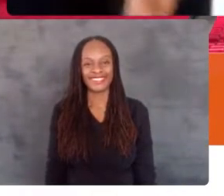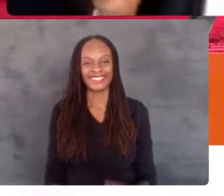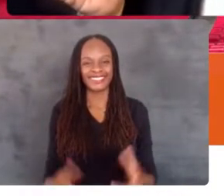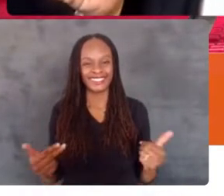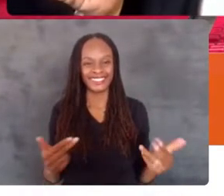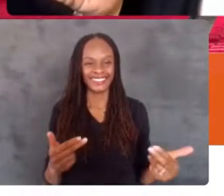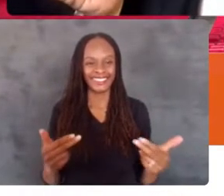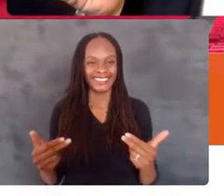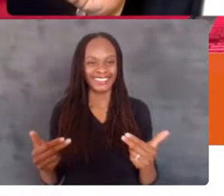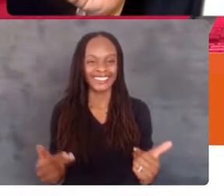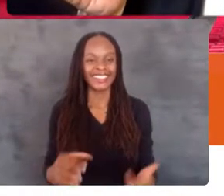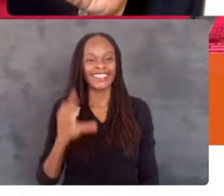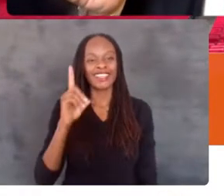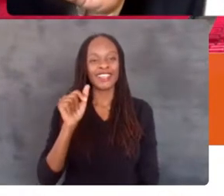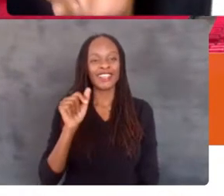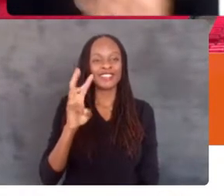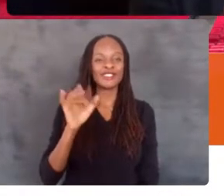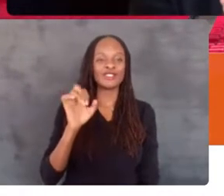Dwarf psychosis.